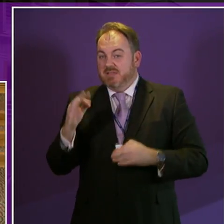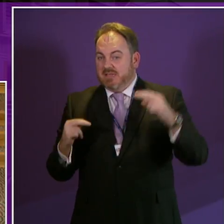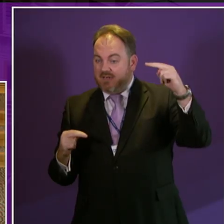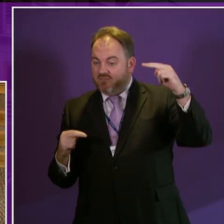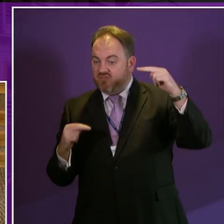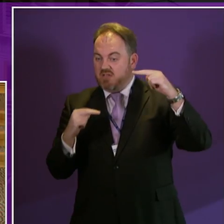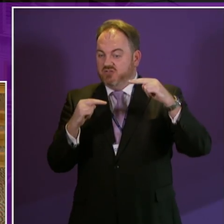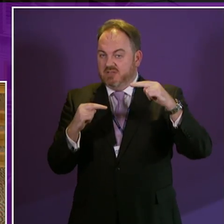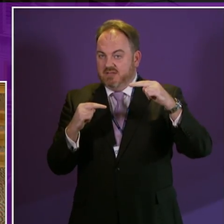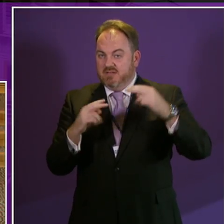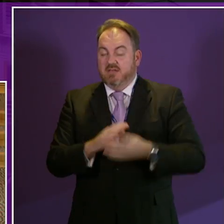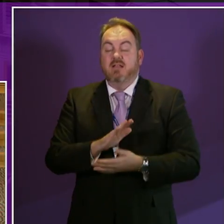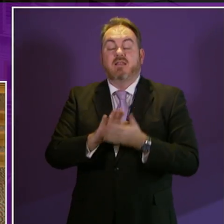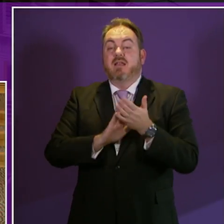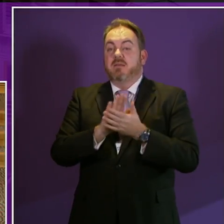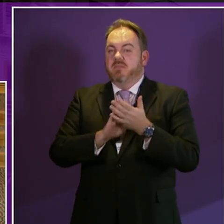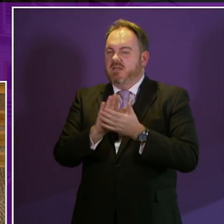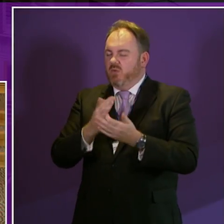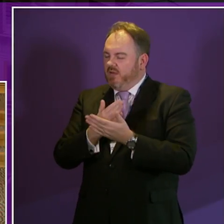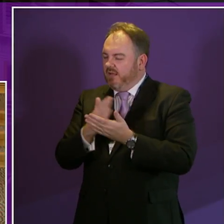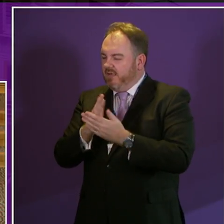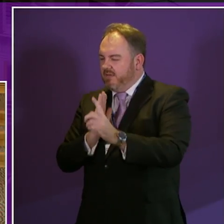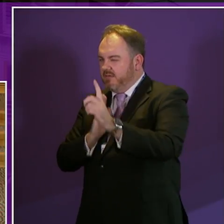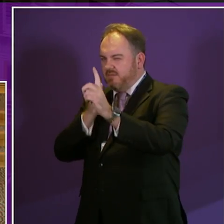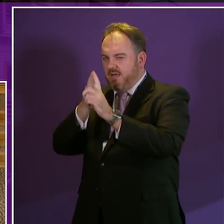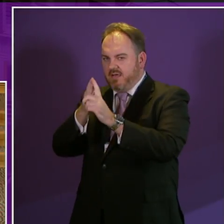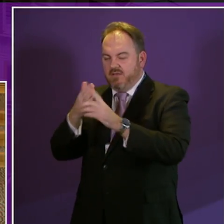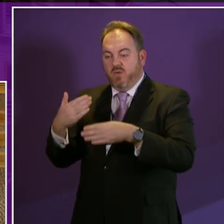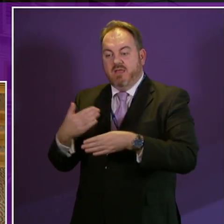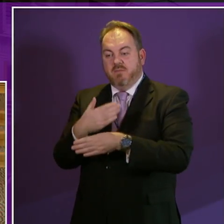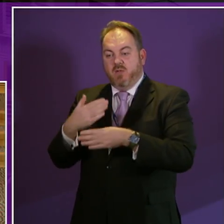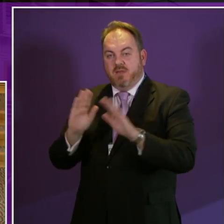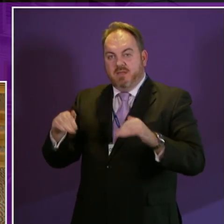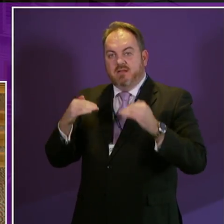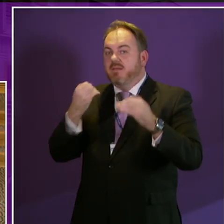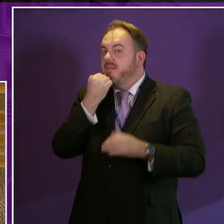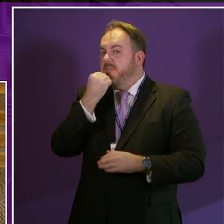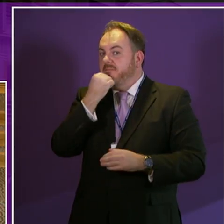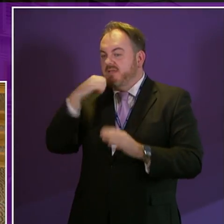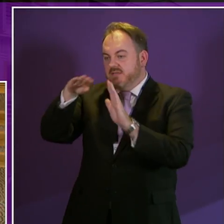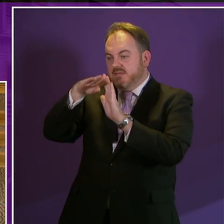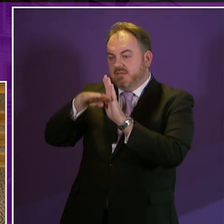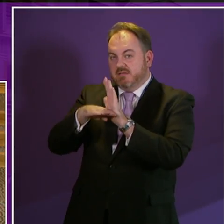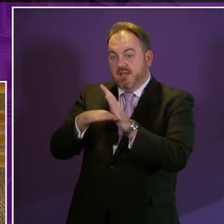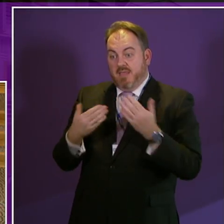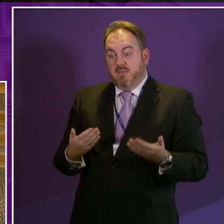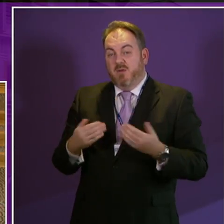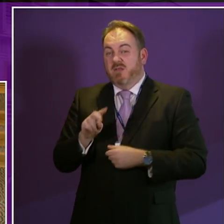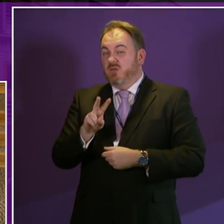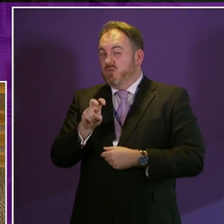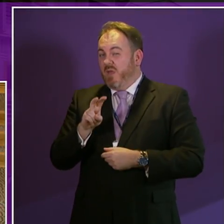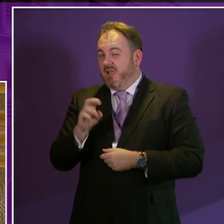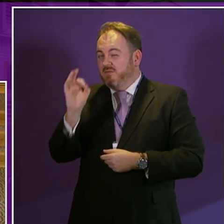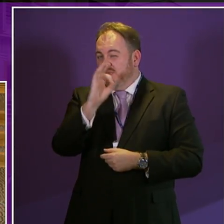consult on setting a clear target for employment levels in the public sector where only just under 12% of